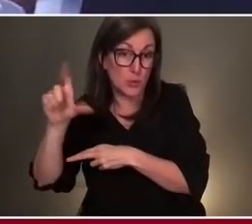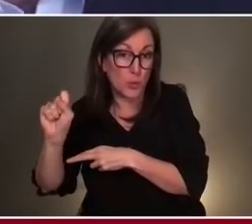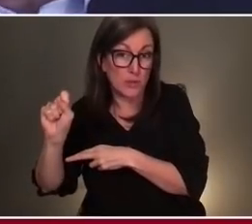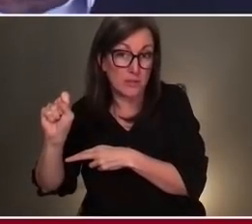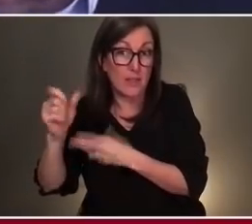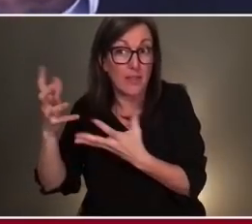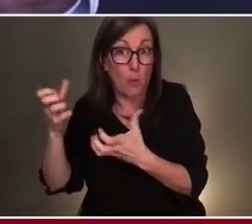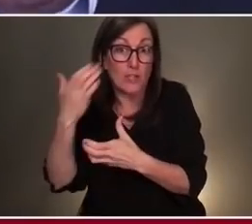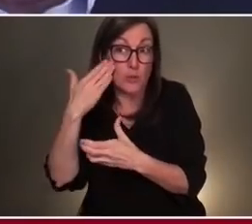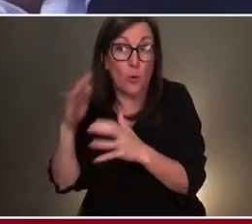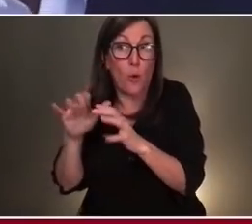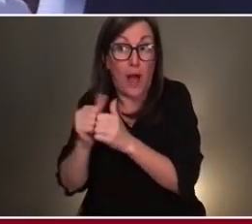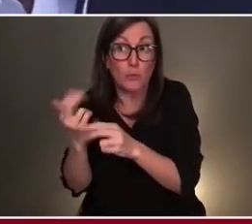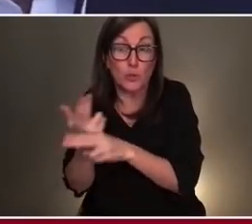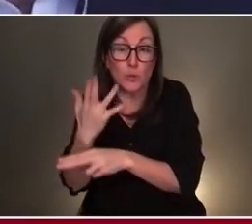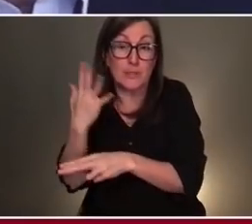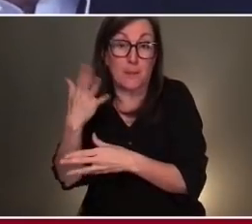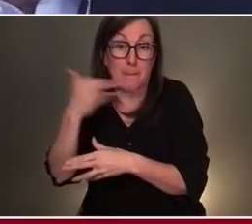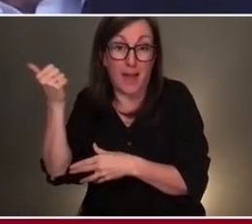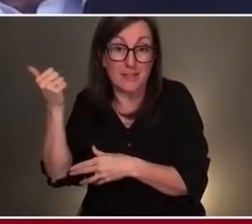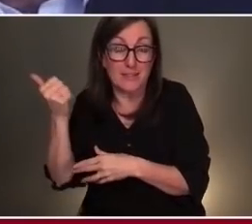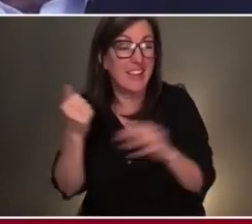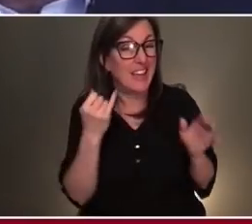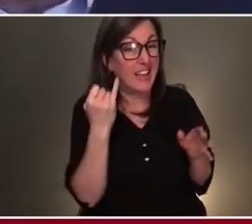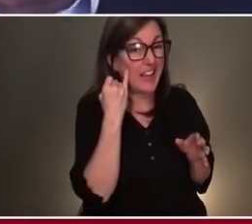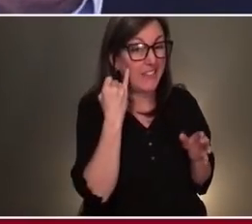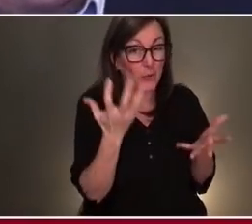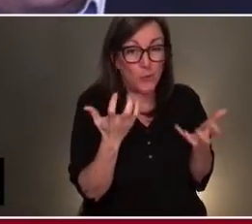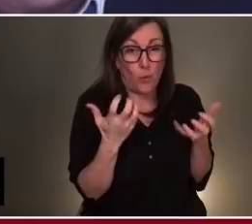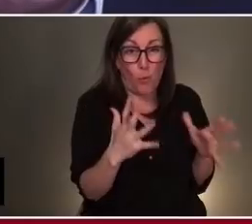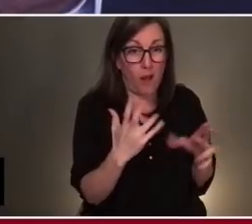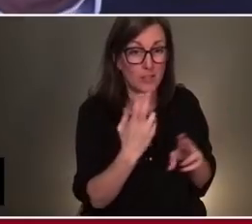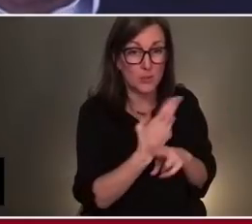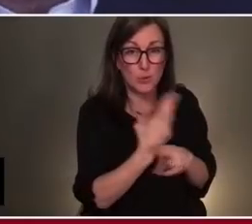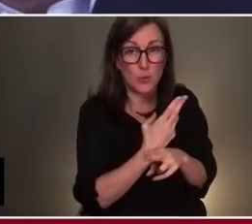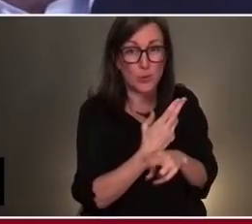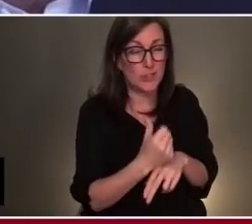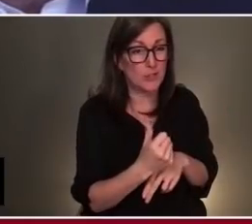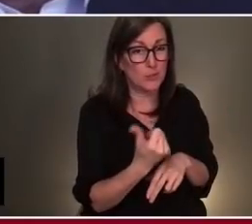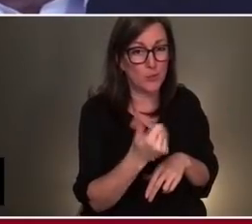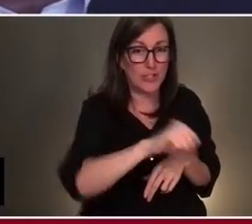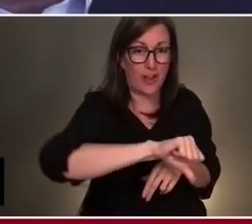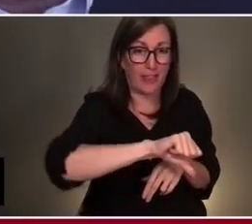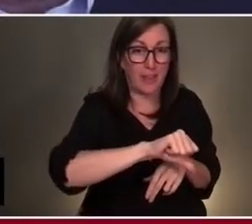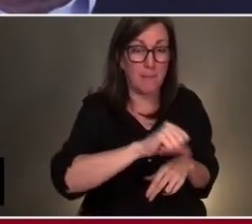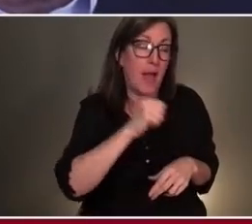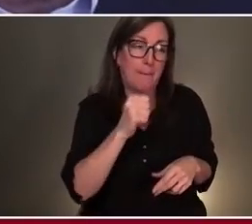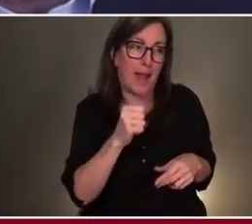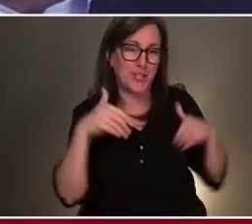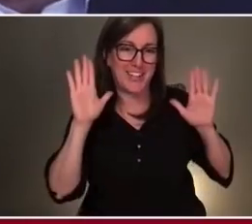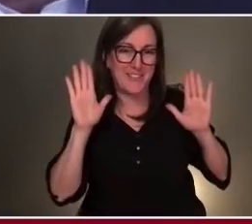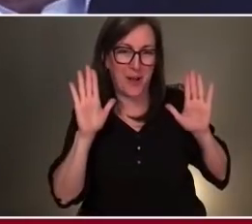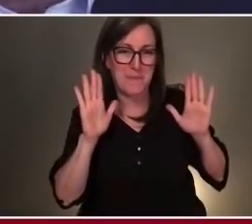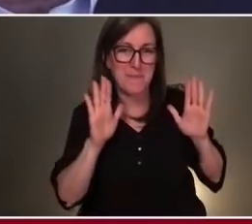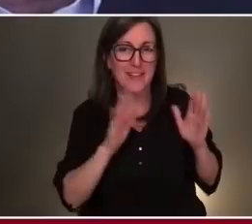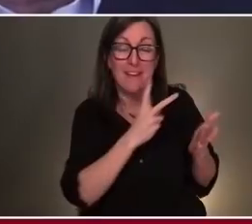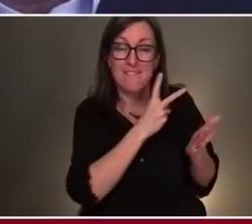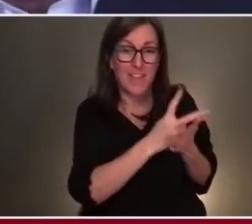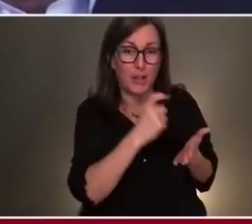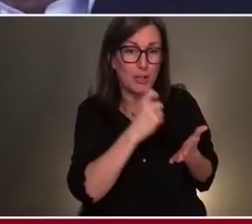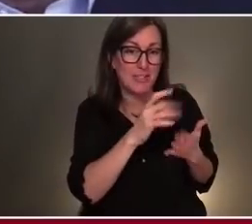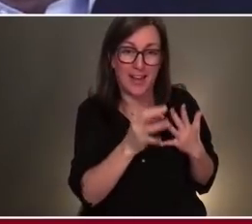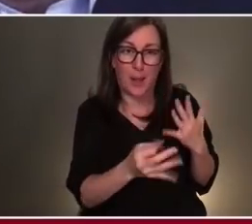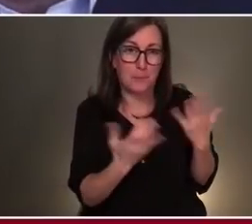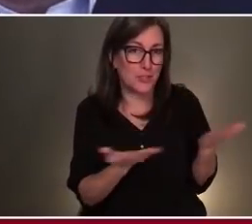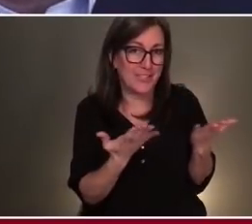want to know how to use them best. And for those that won't use the tools or reject them, you know, I'm not going to give up. You know, failure is not an option here.